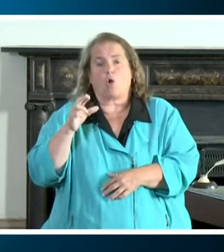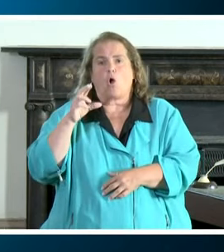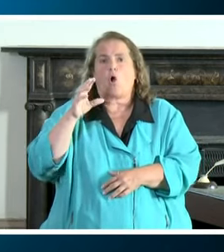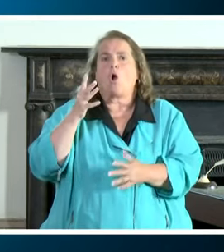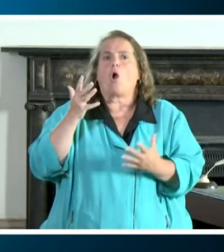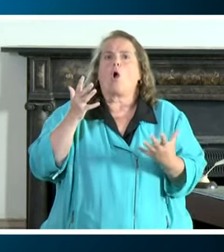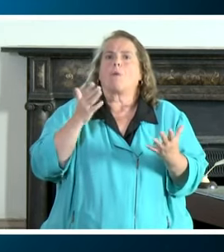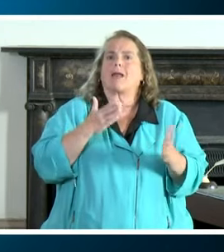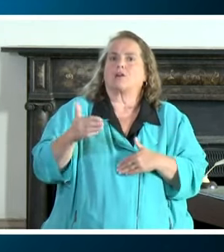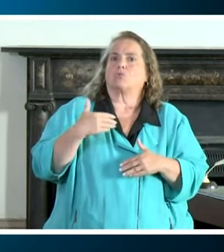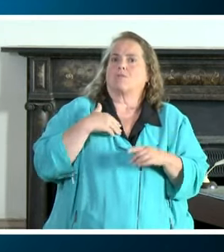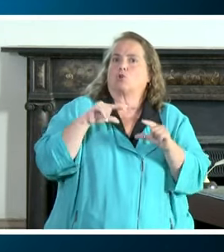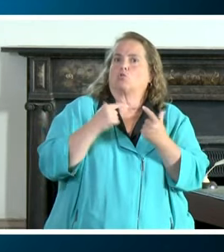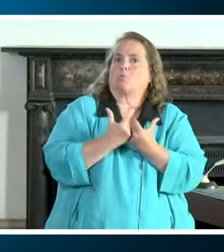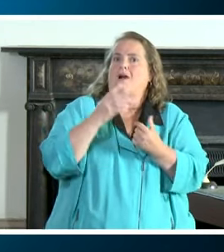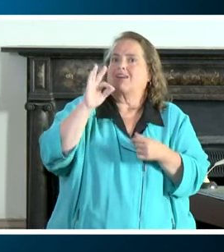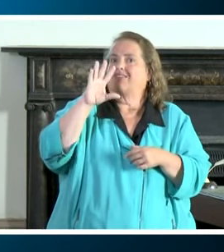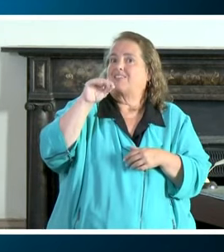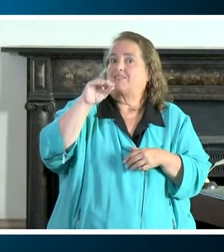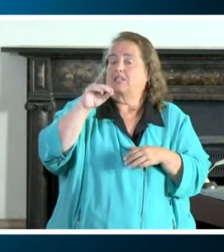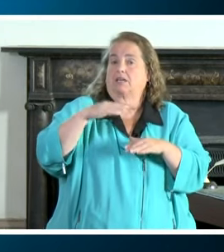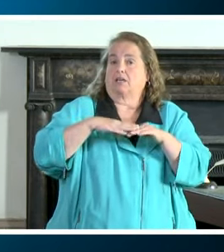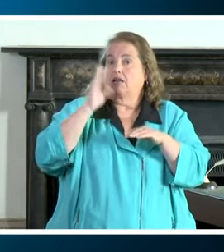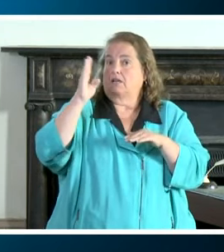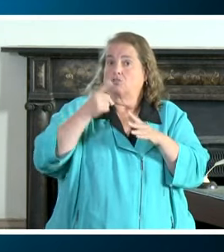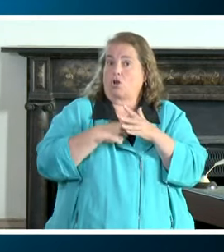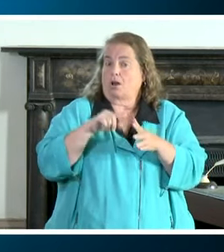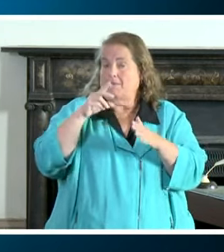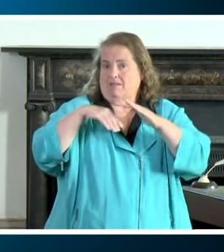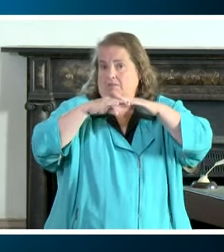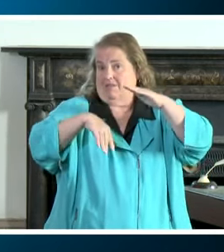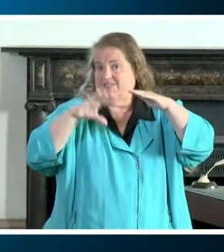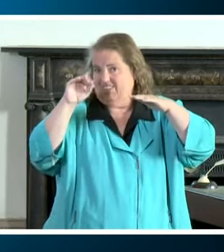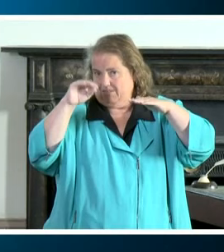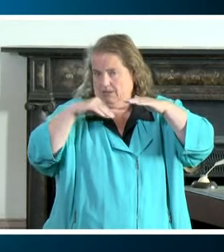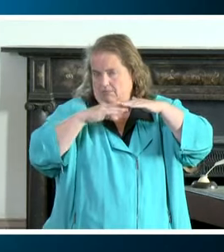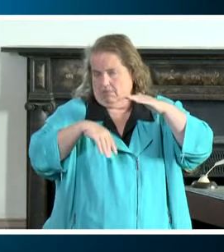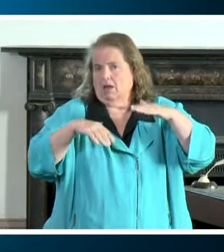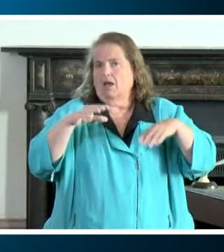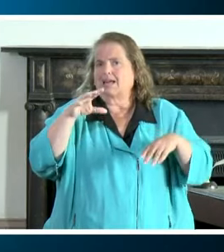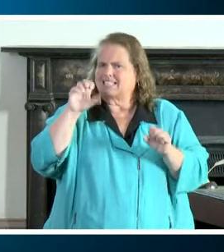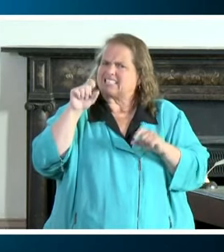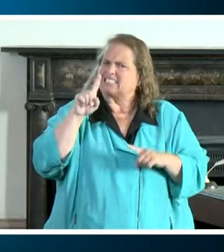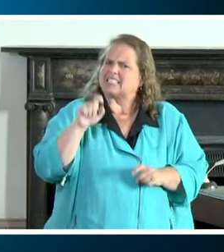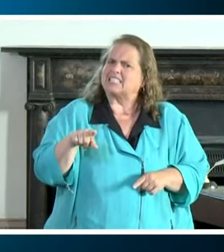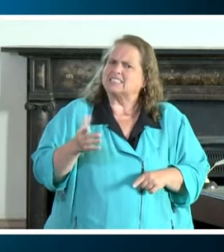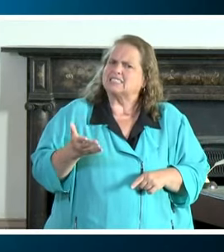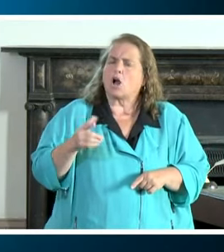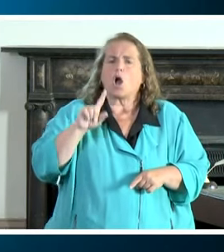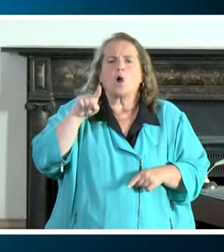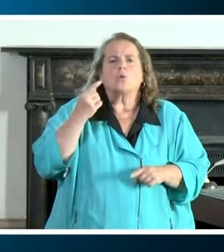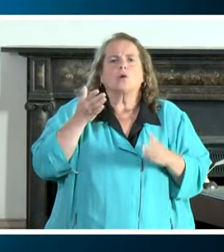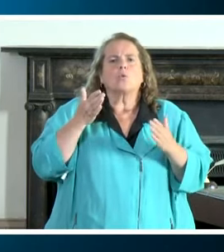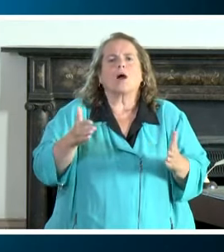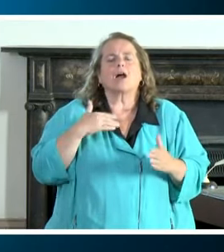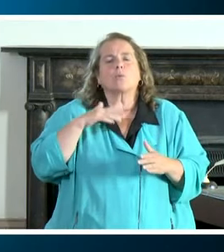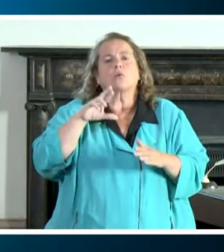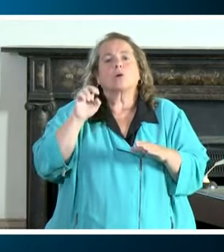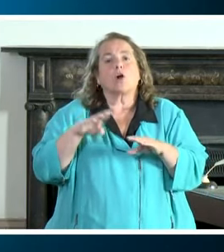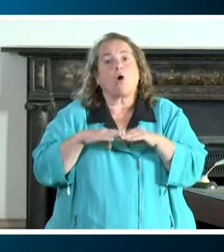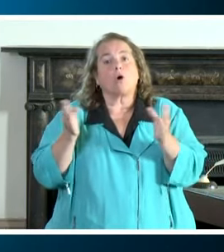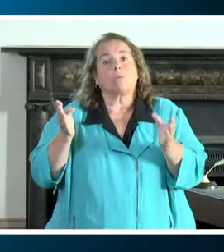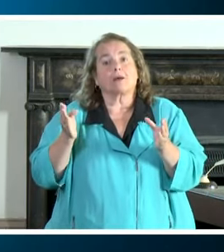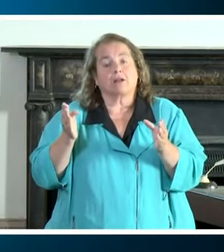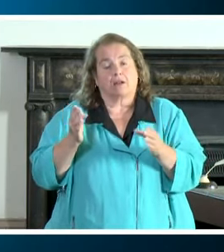with groups of 50 starting on monday get a test the only way that we reopen safely is if we continue to